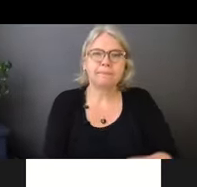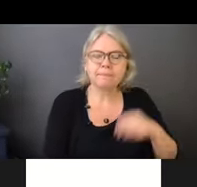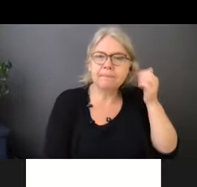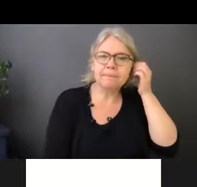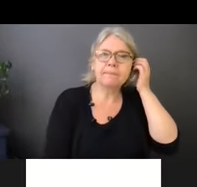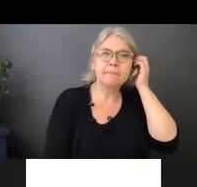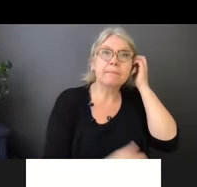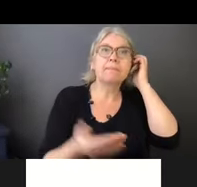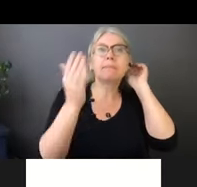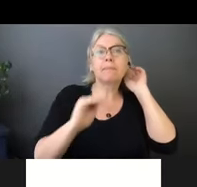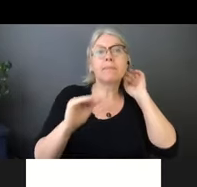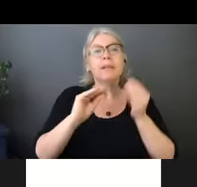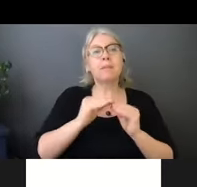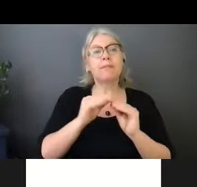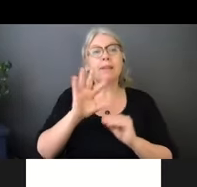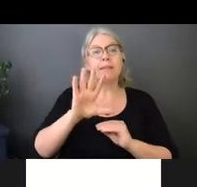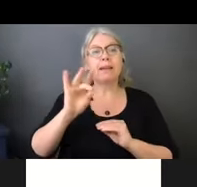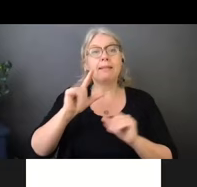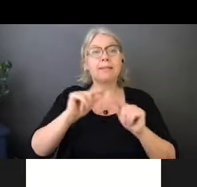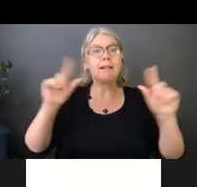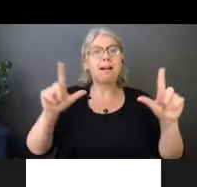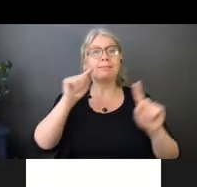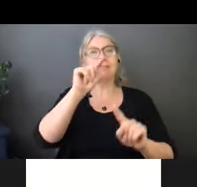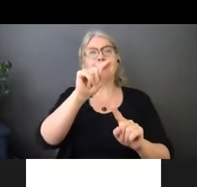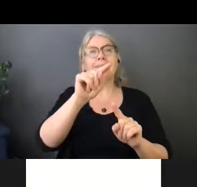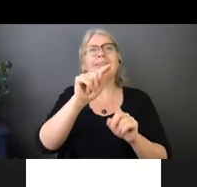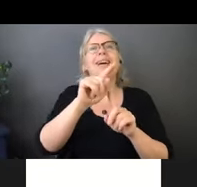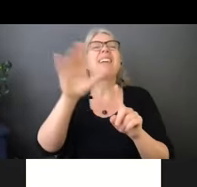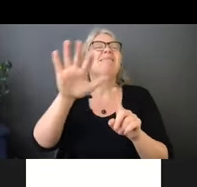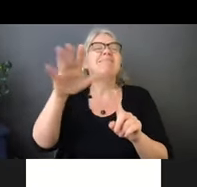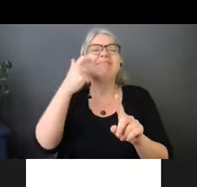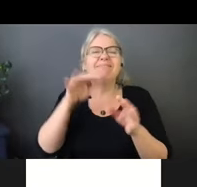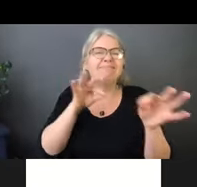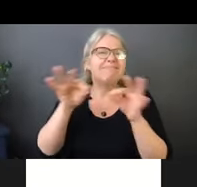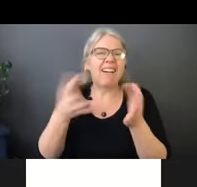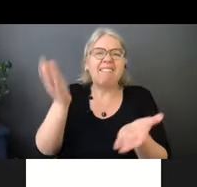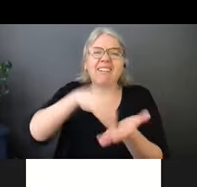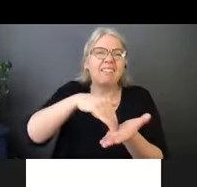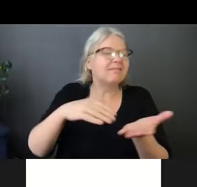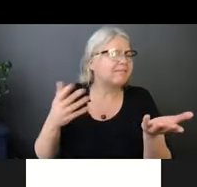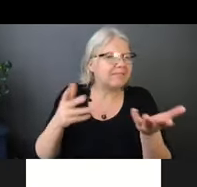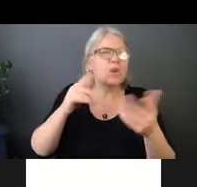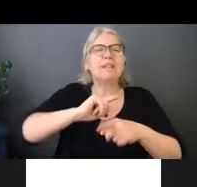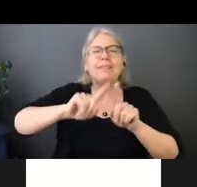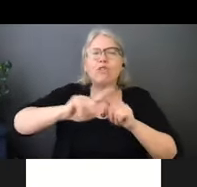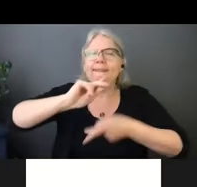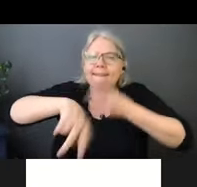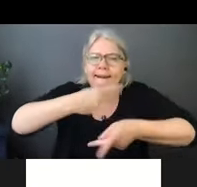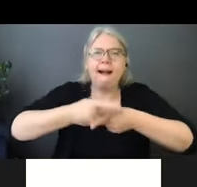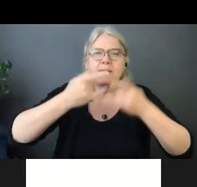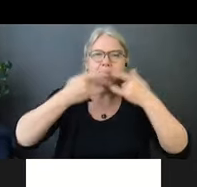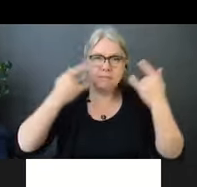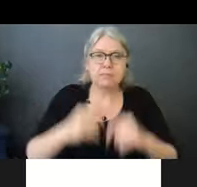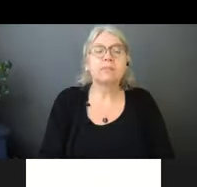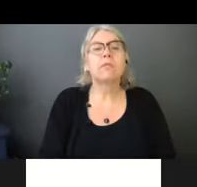Slide 58 is just again talking about the visual that was on slide 57 that I've already discussed. again, public health recommends a